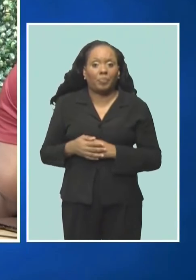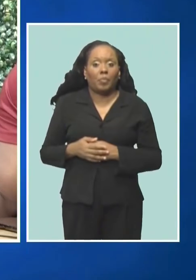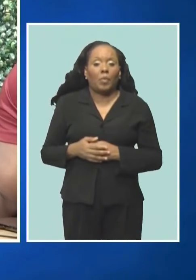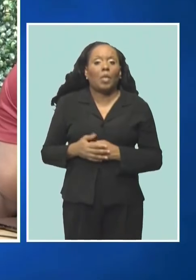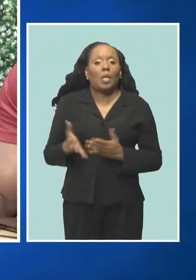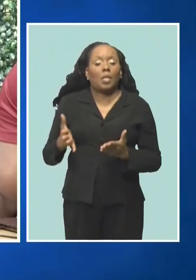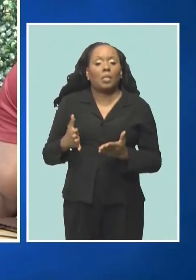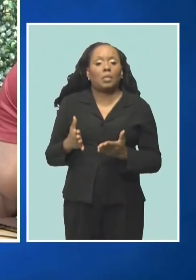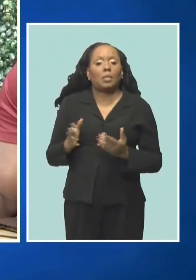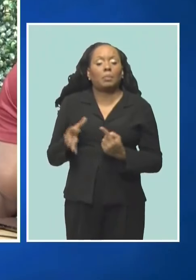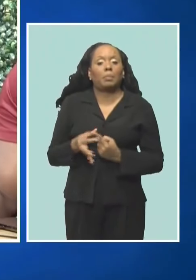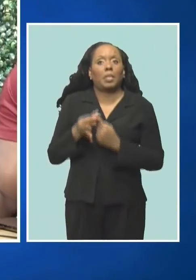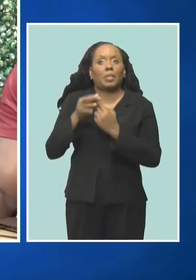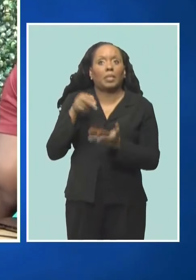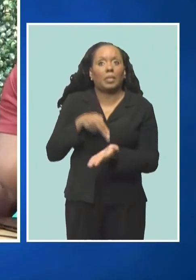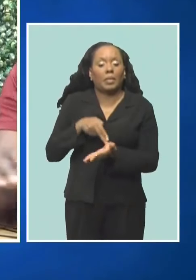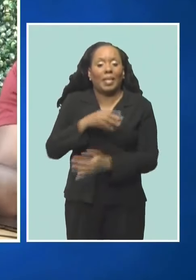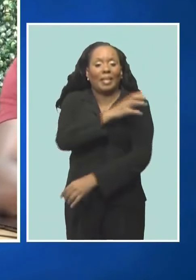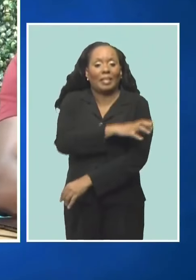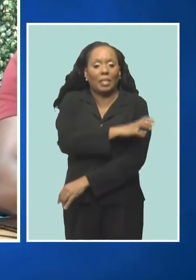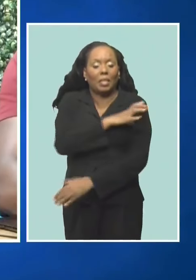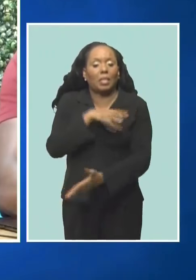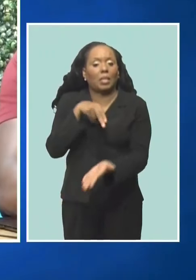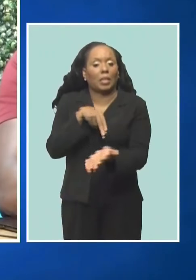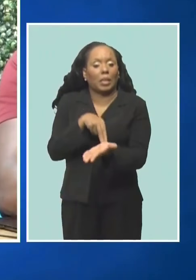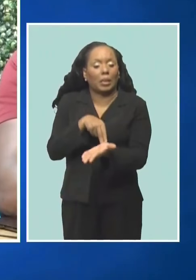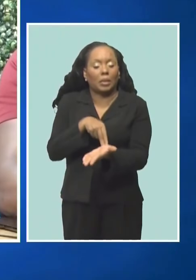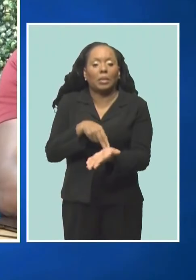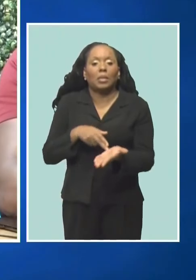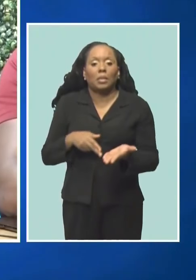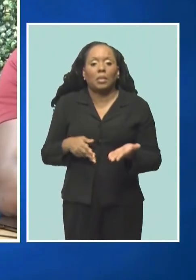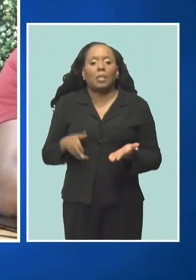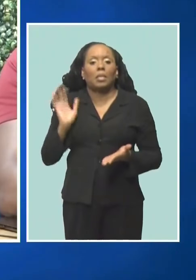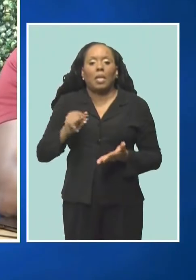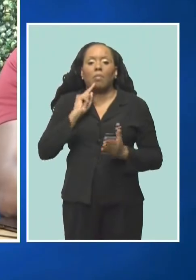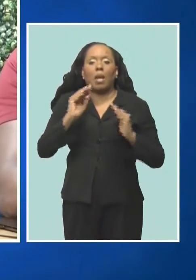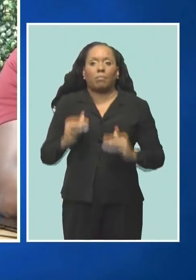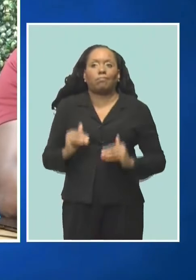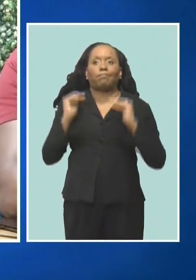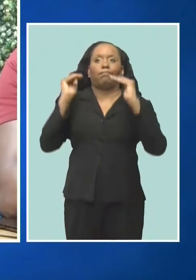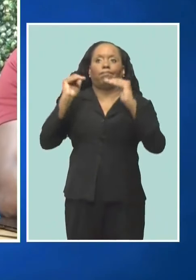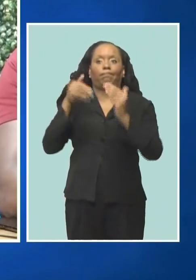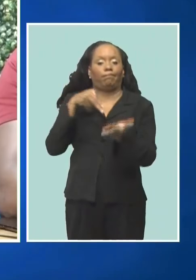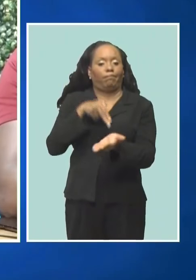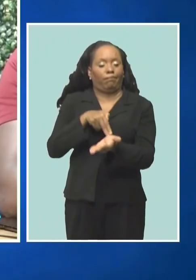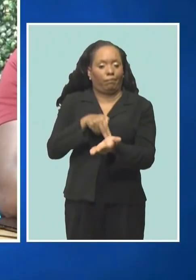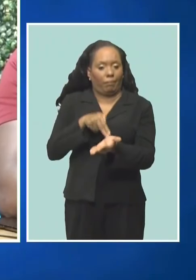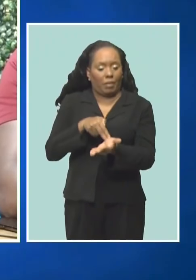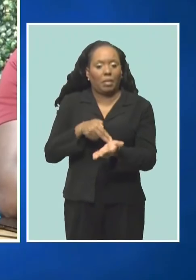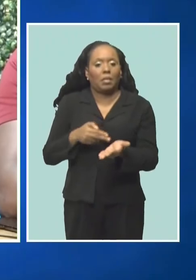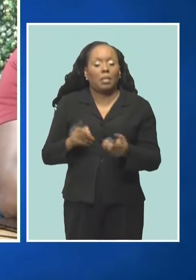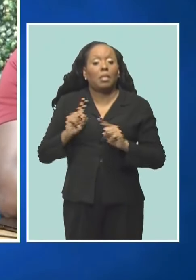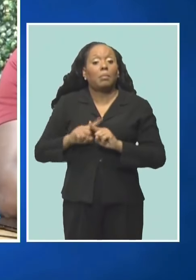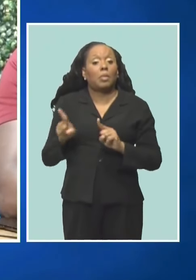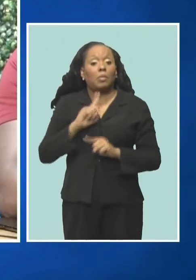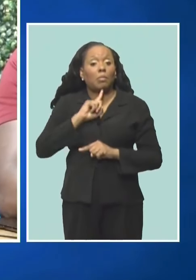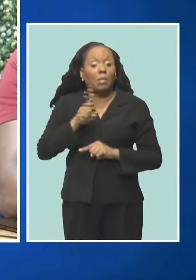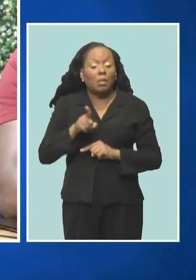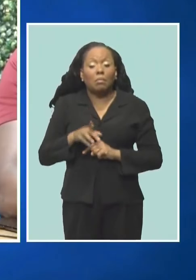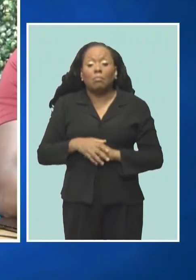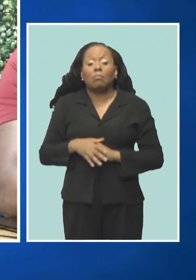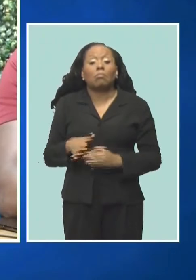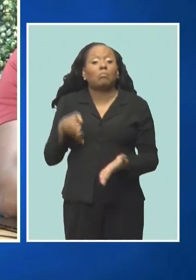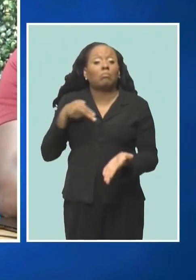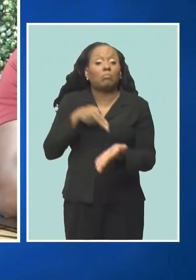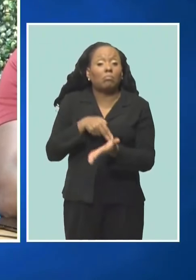She mentioned also clinical nurse specialists. And these are advanced levels of nursing practice. But primarily, the nurse